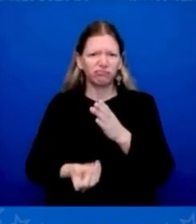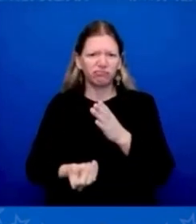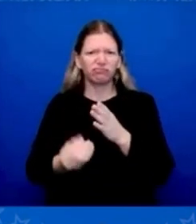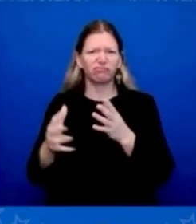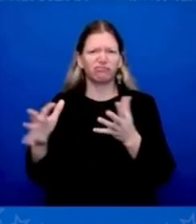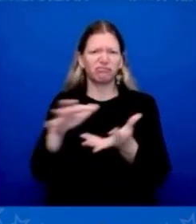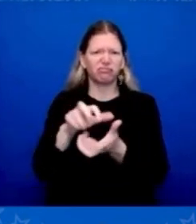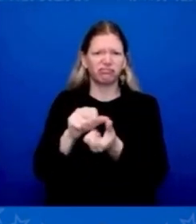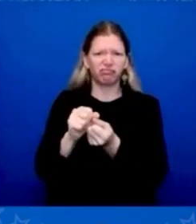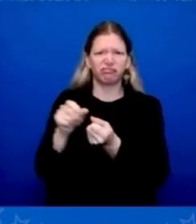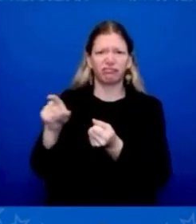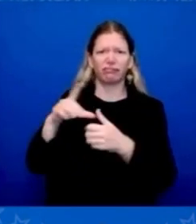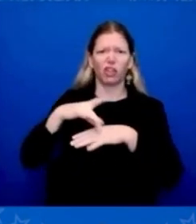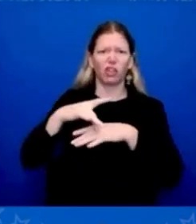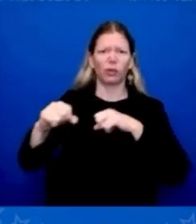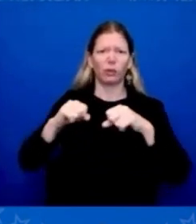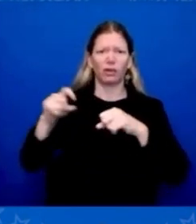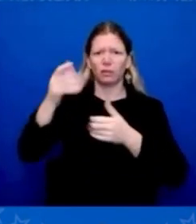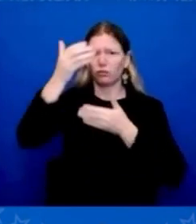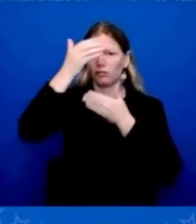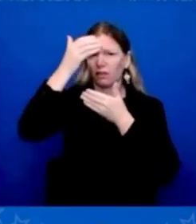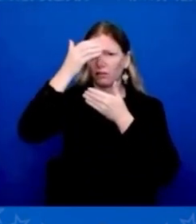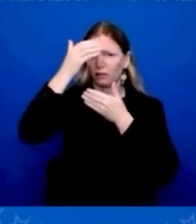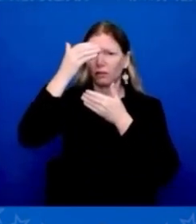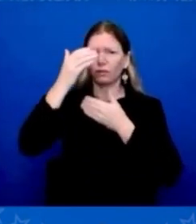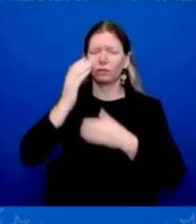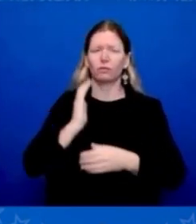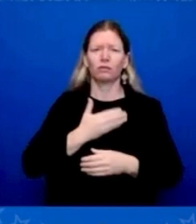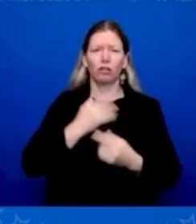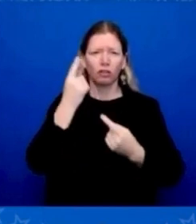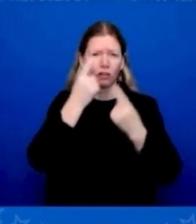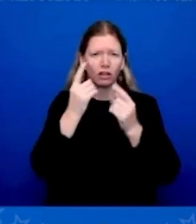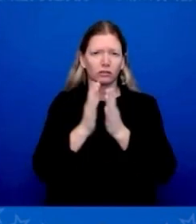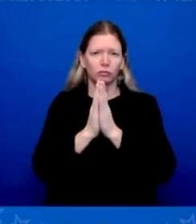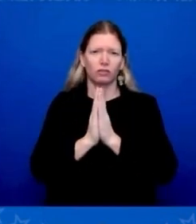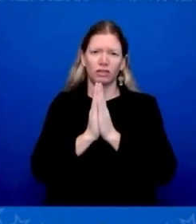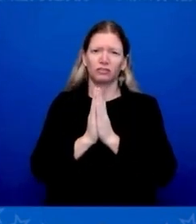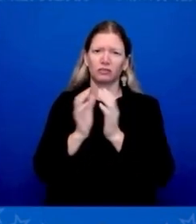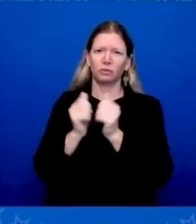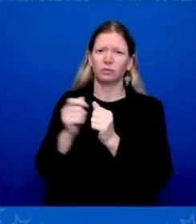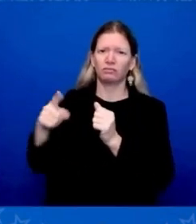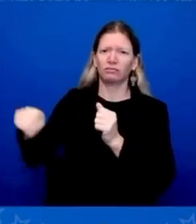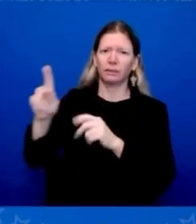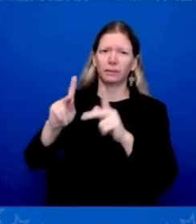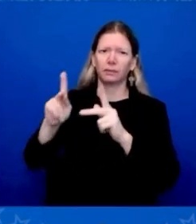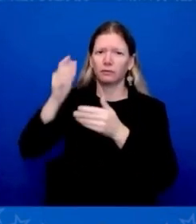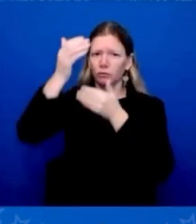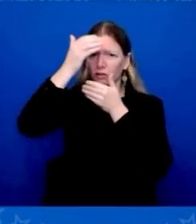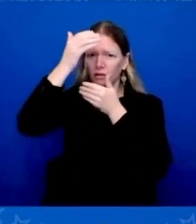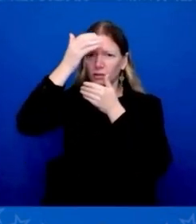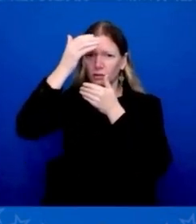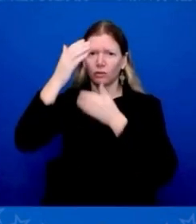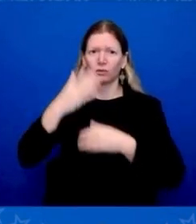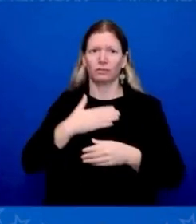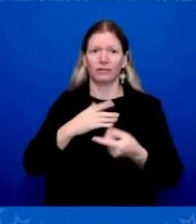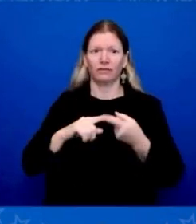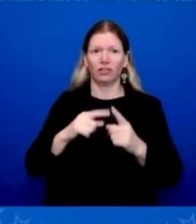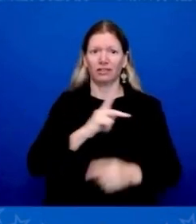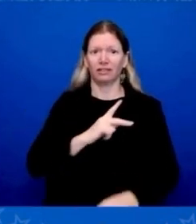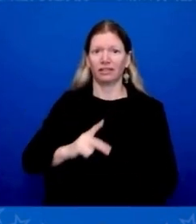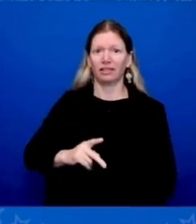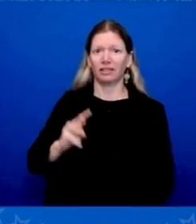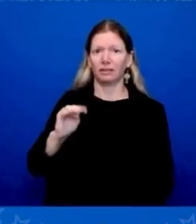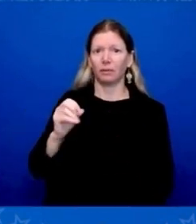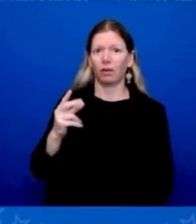my friend King Mohammed the Sixth, I should say, and my administration, including Secretary of State Blinken,